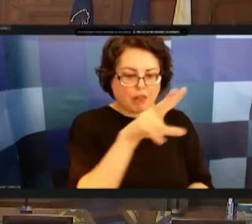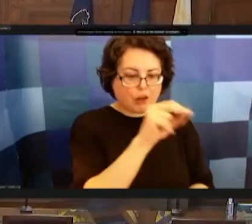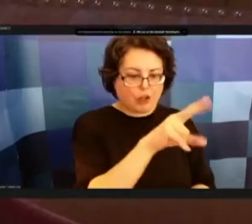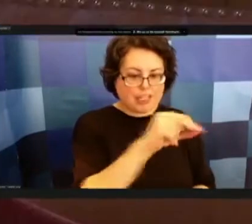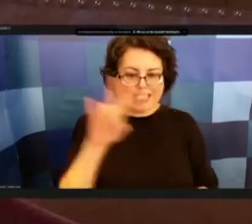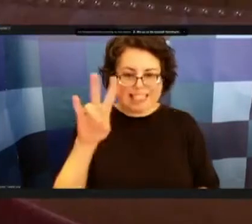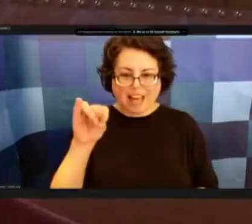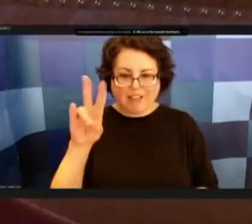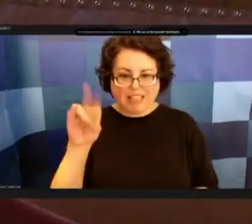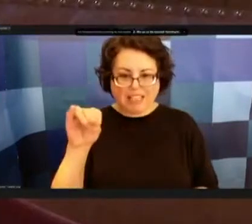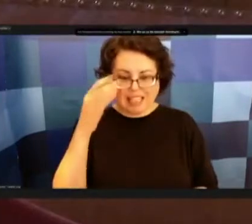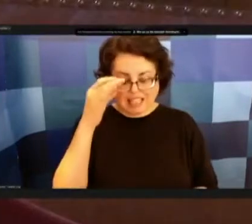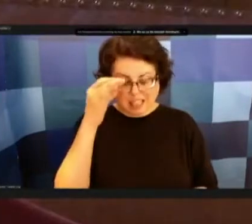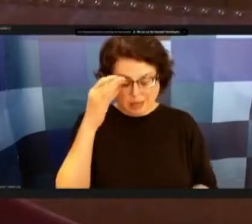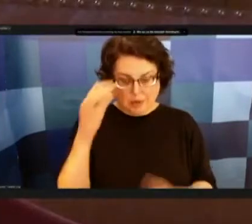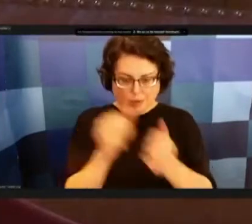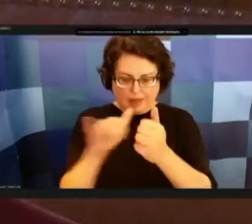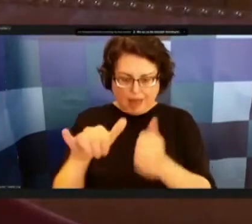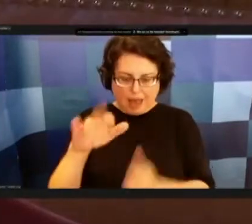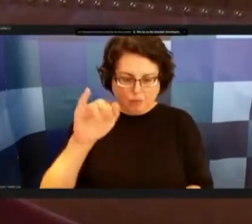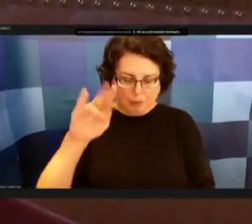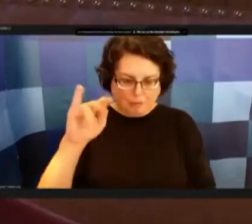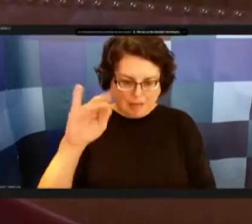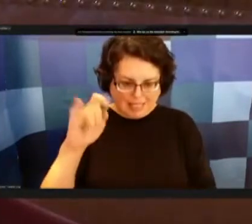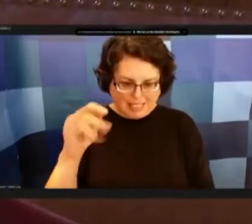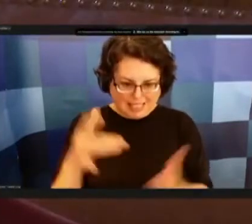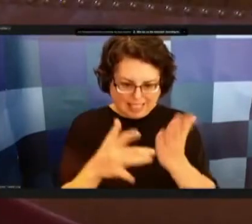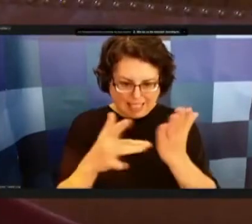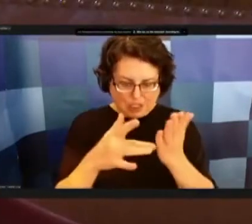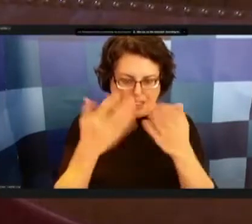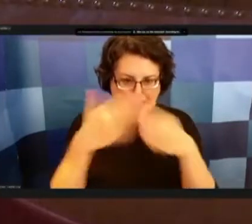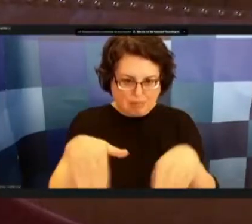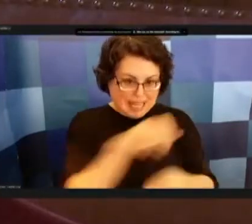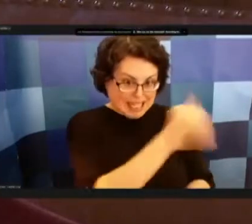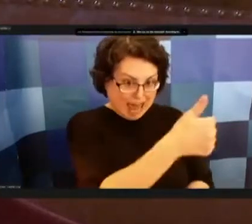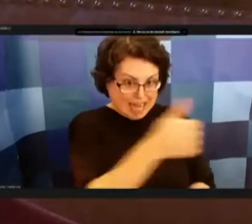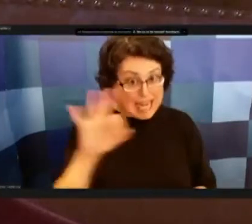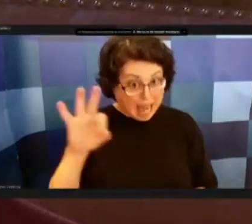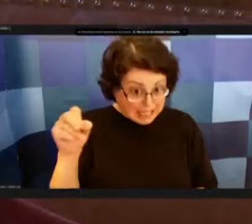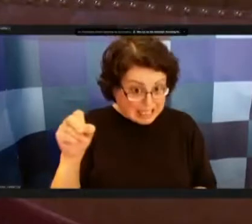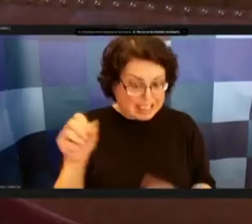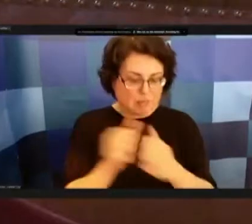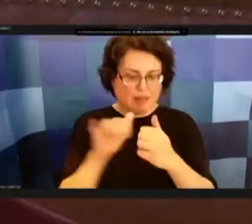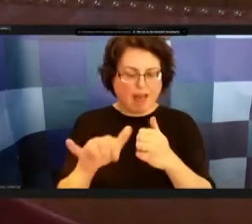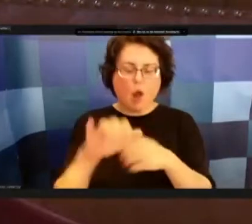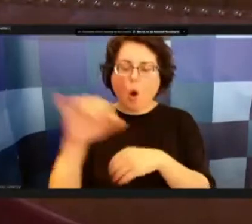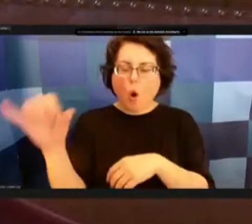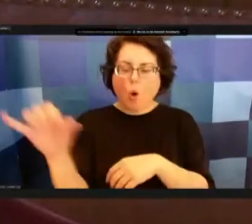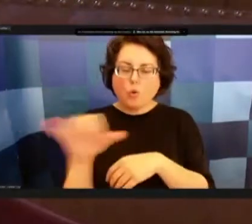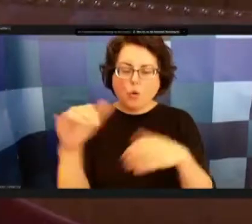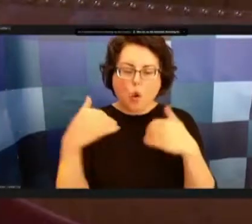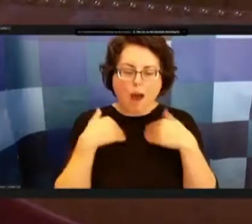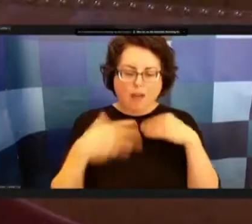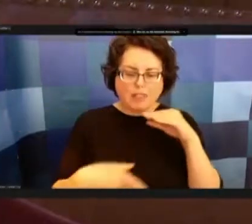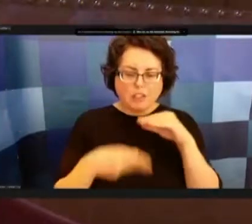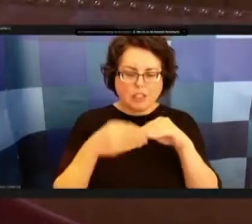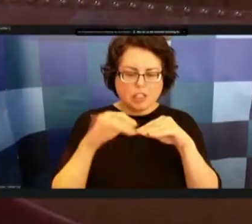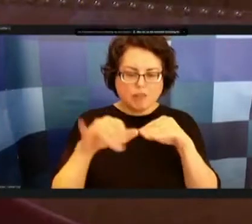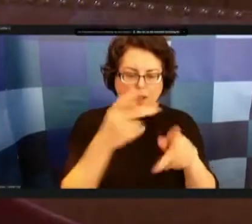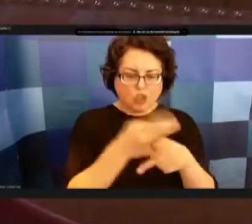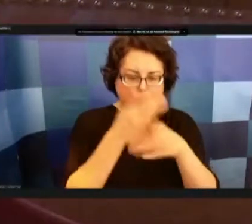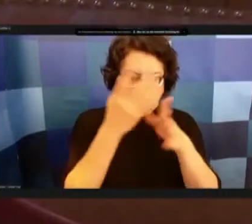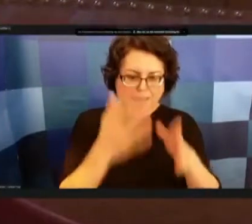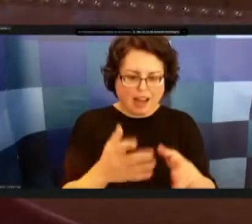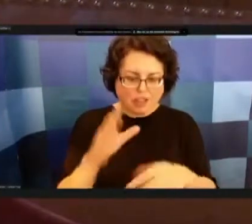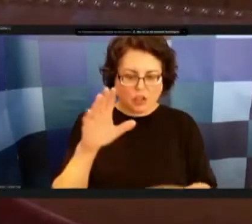remittance technicians split 10 90 with the three tb there's also the addition of a supervisor of cashier